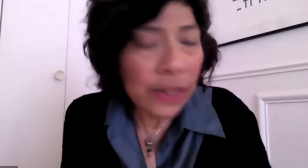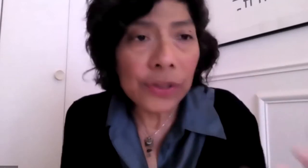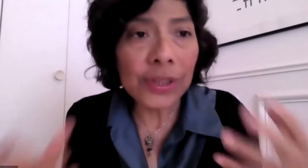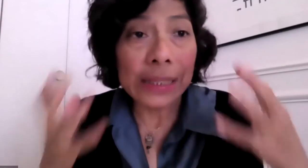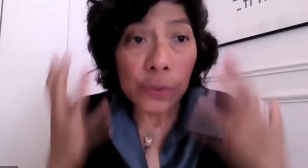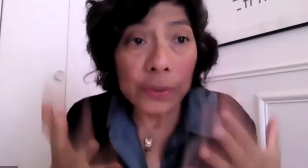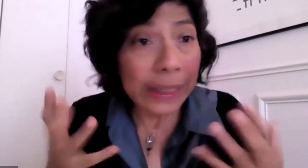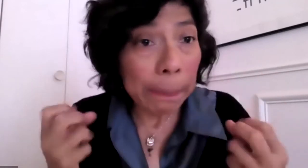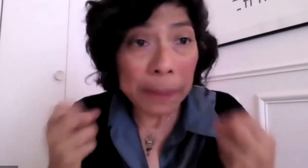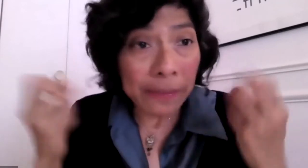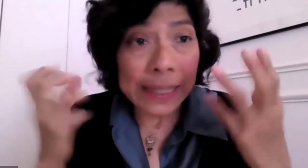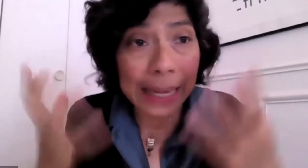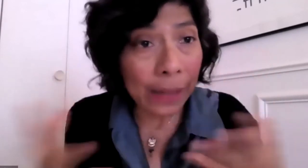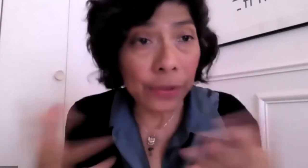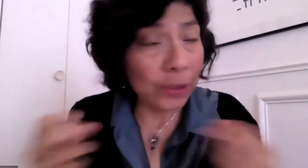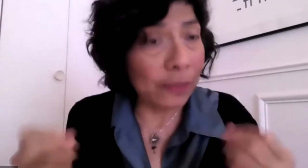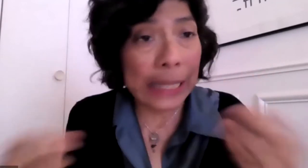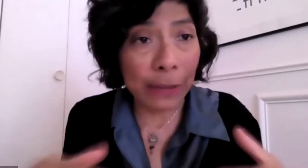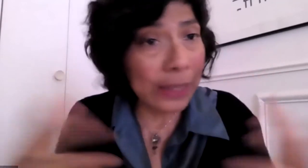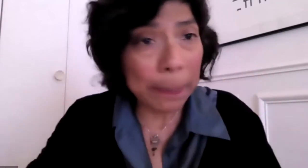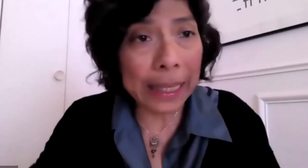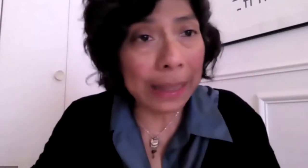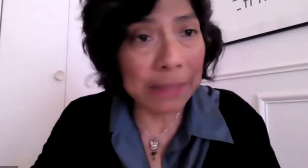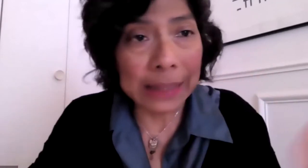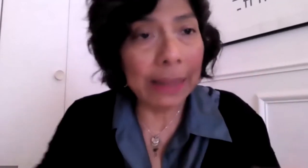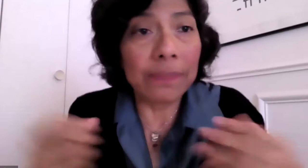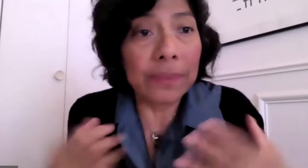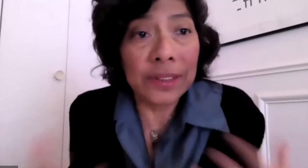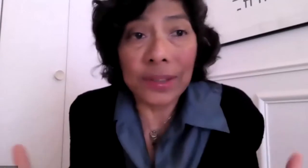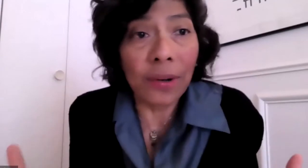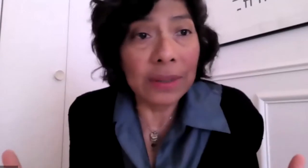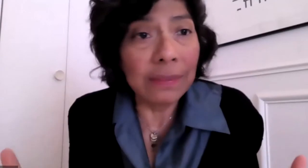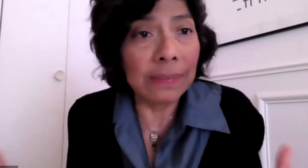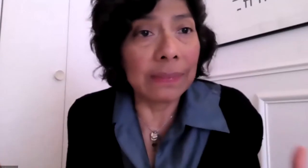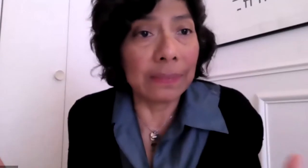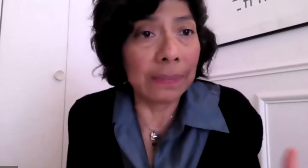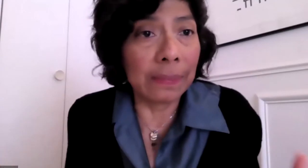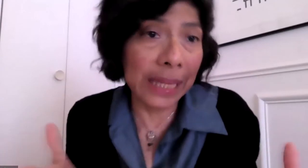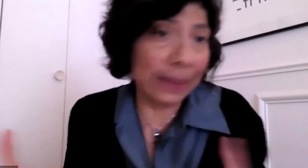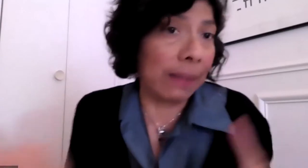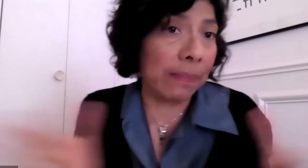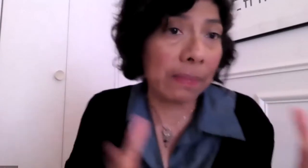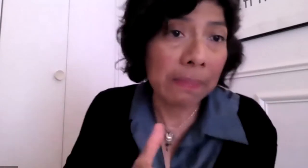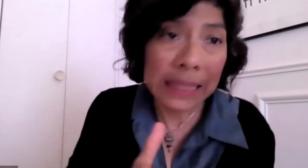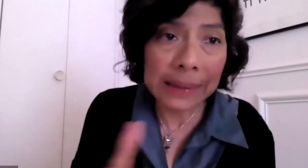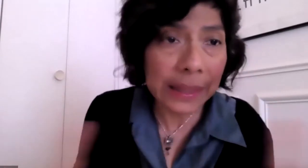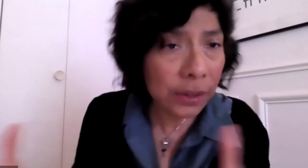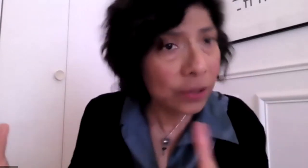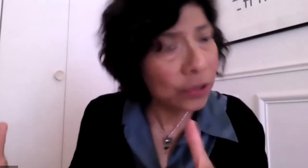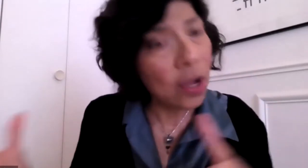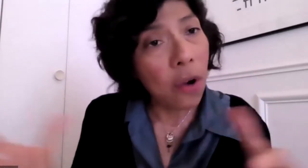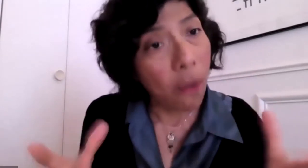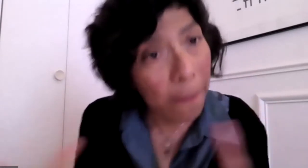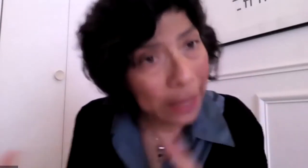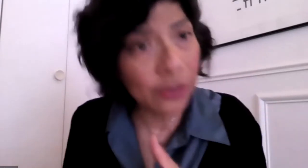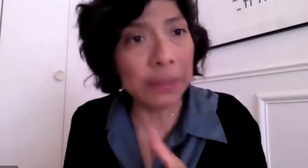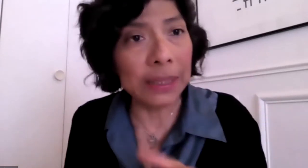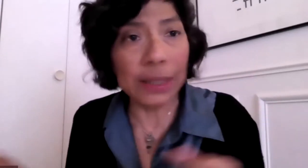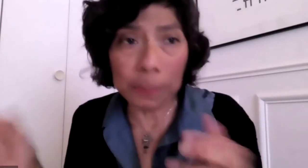and it's applied to children who were phenotypically and generally